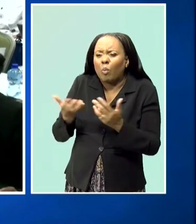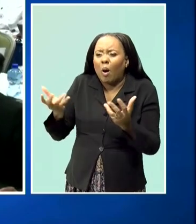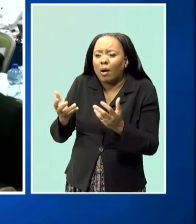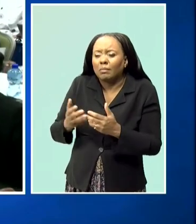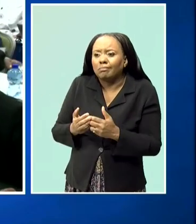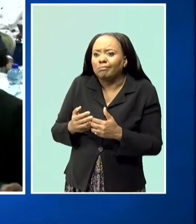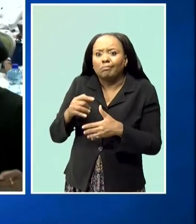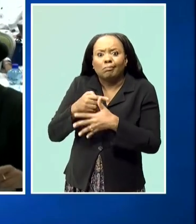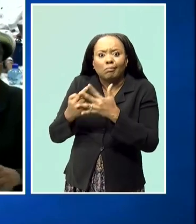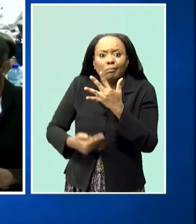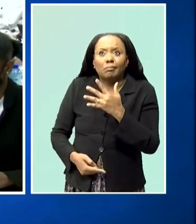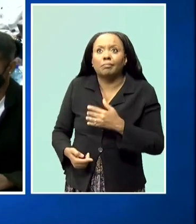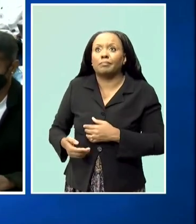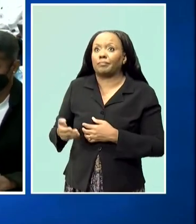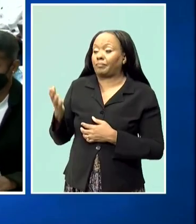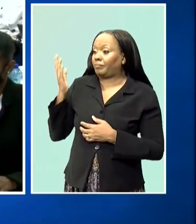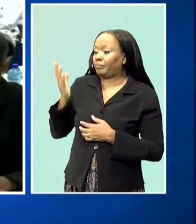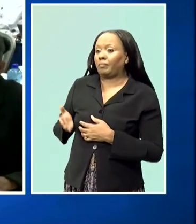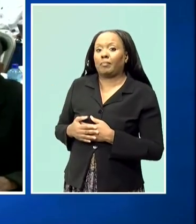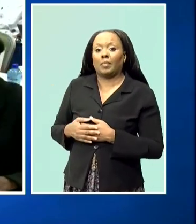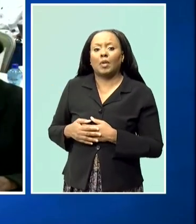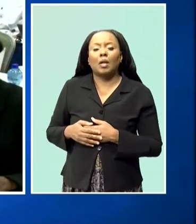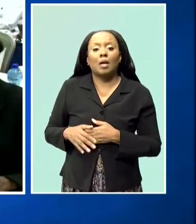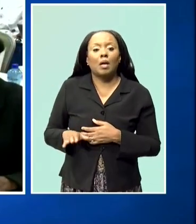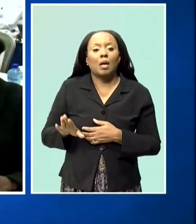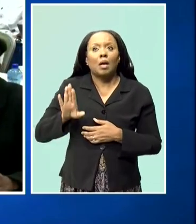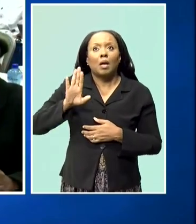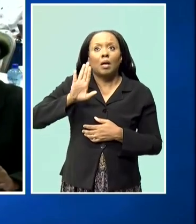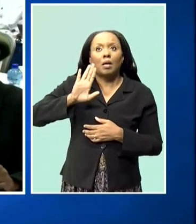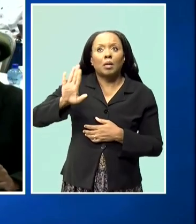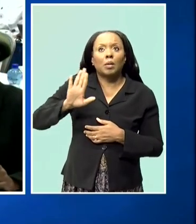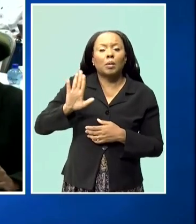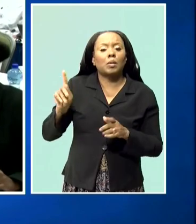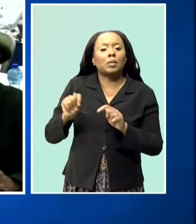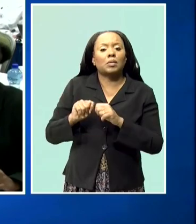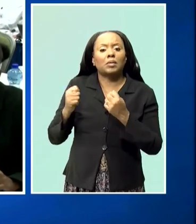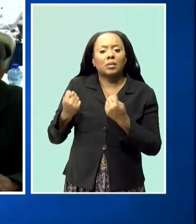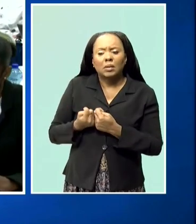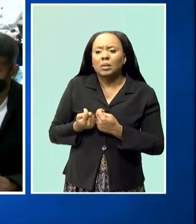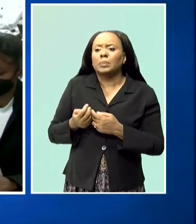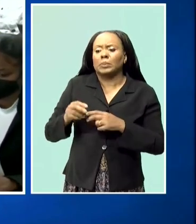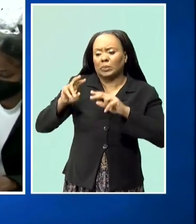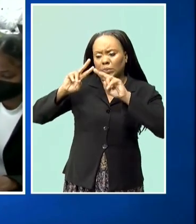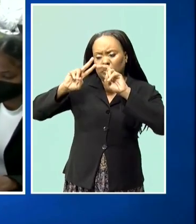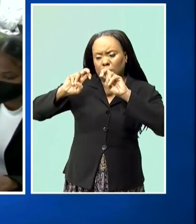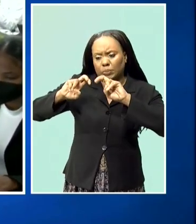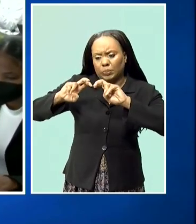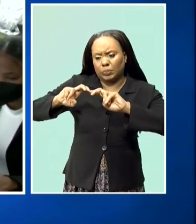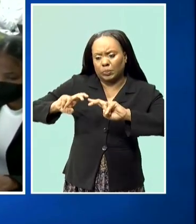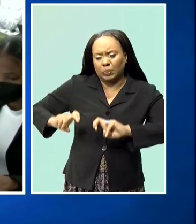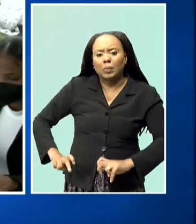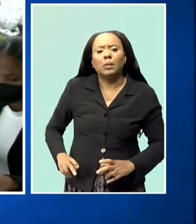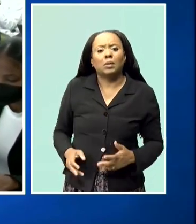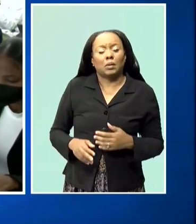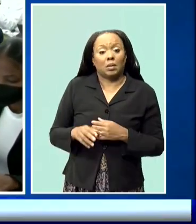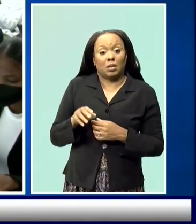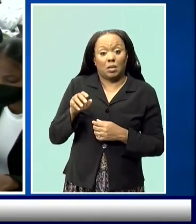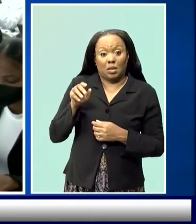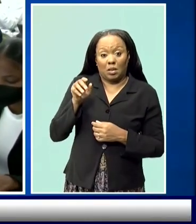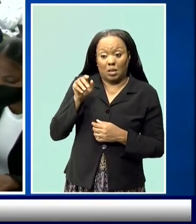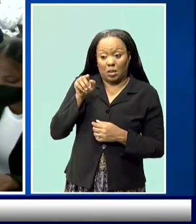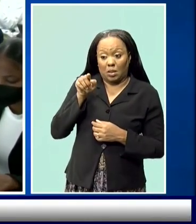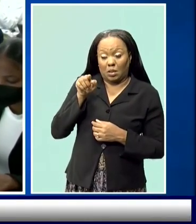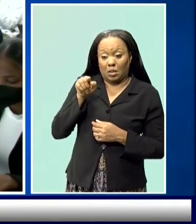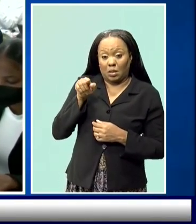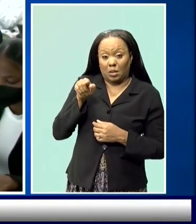in looking at the test year, did your in-house analysis, did you realize that